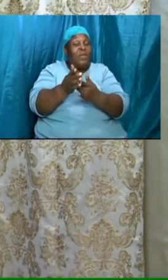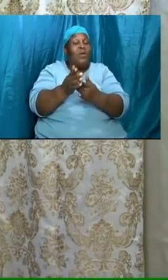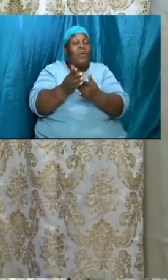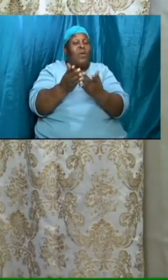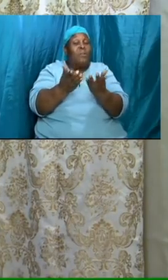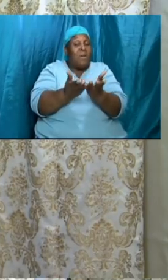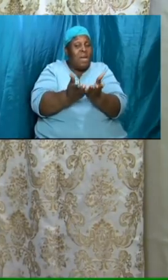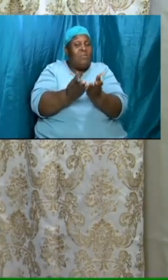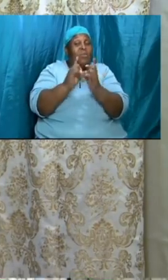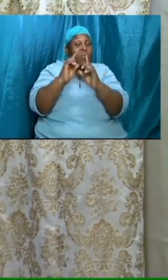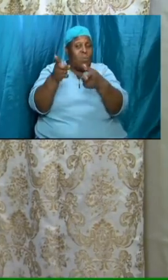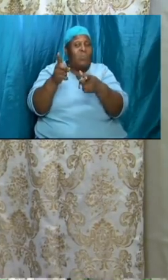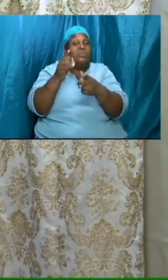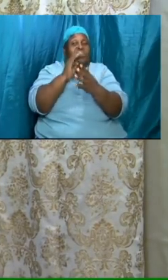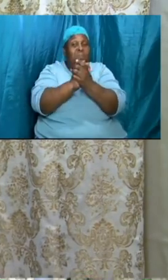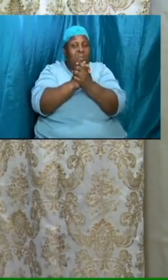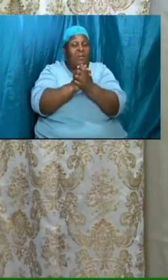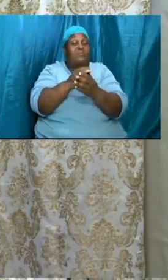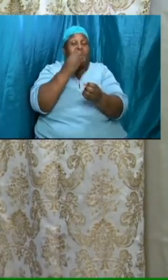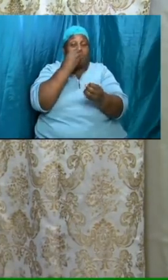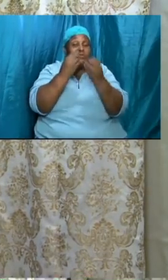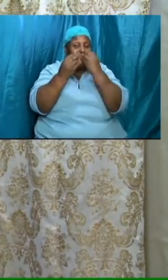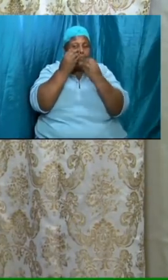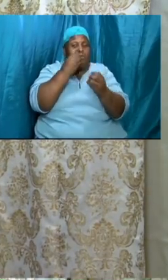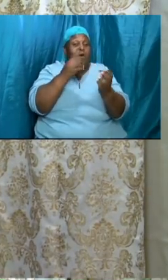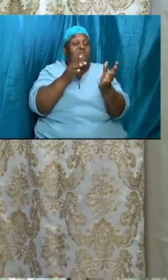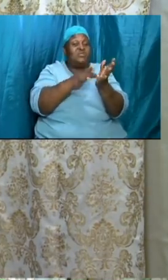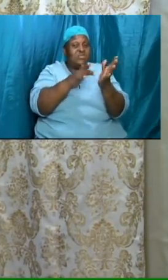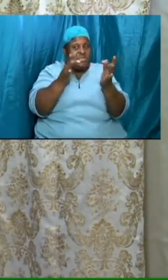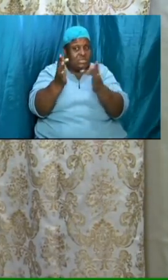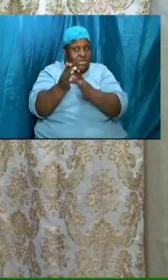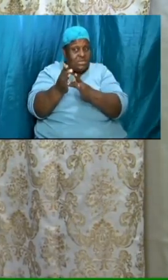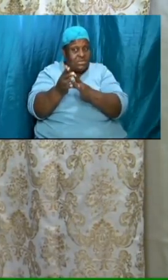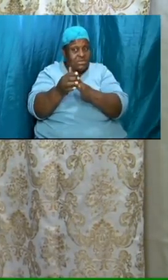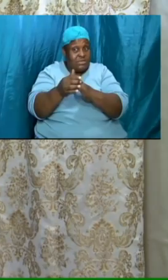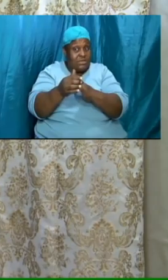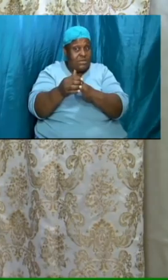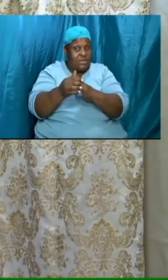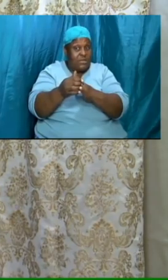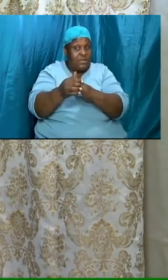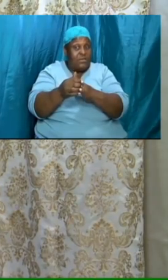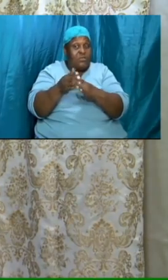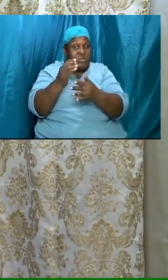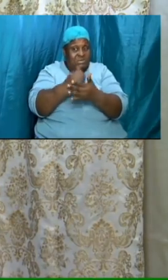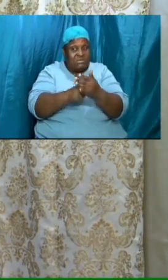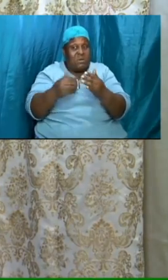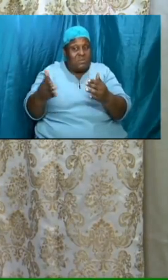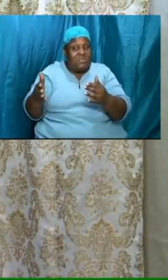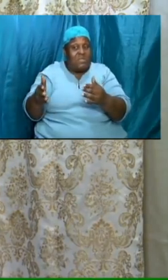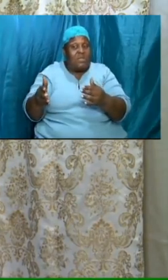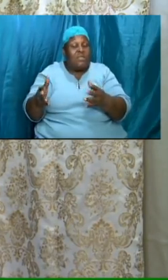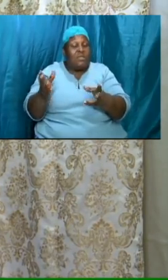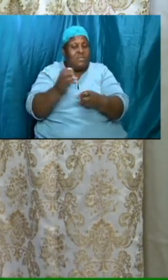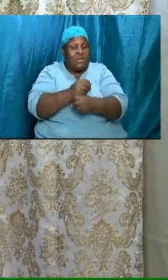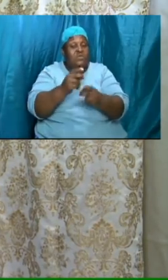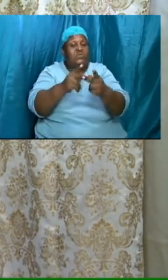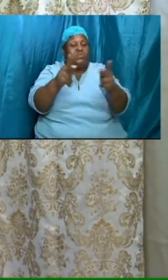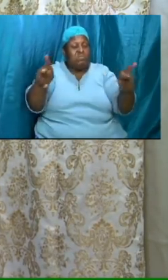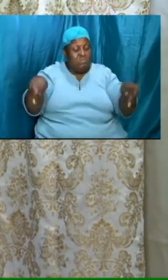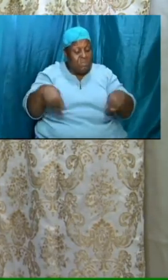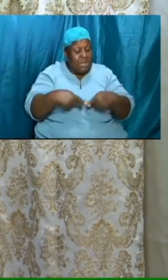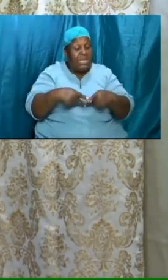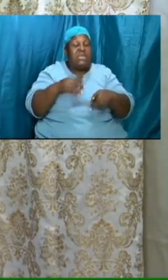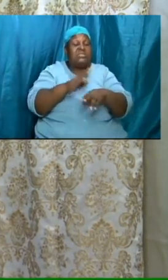the lamb is something that was prefigured in the actual events that took place here on earth